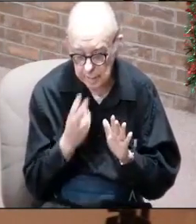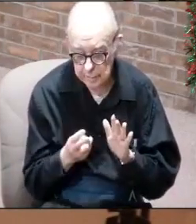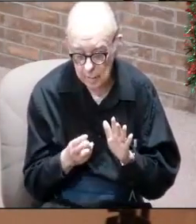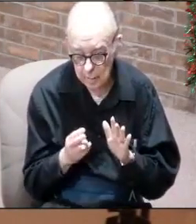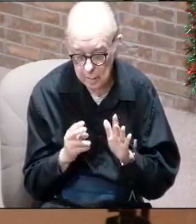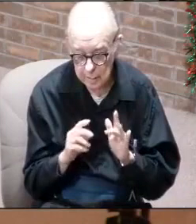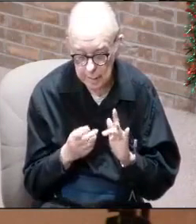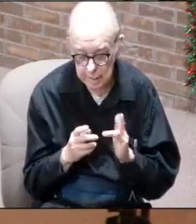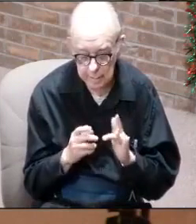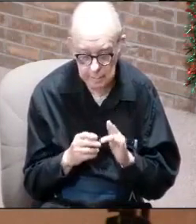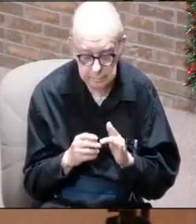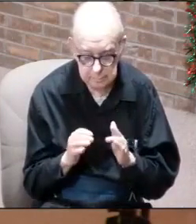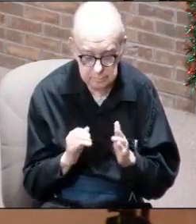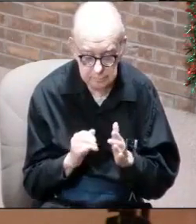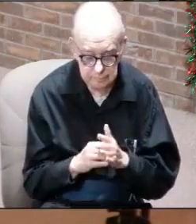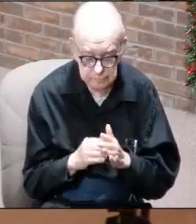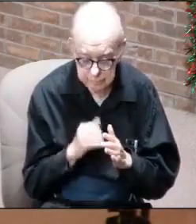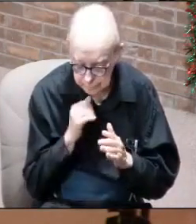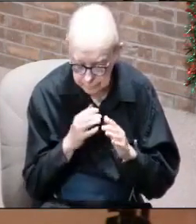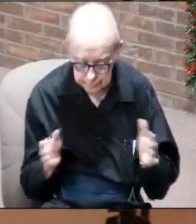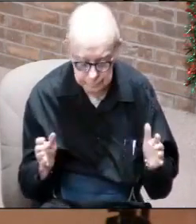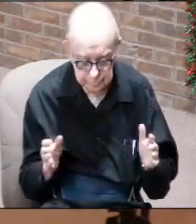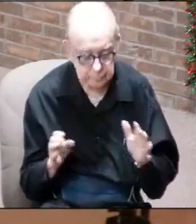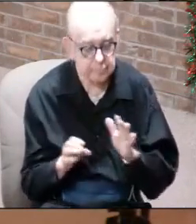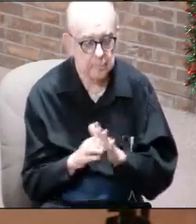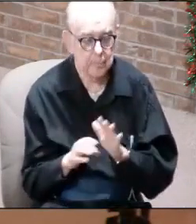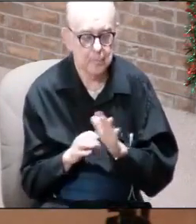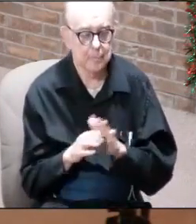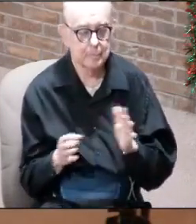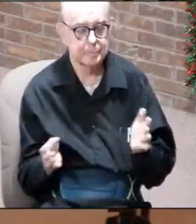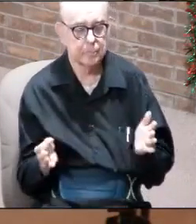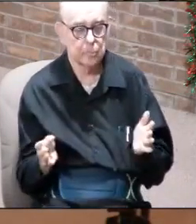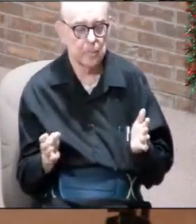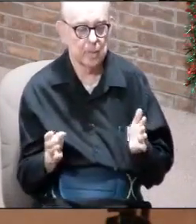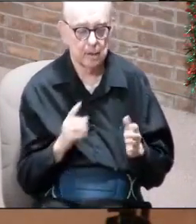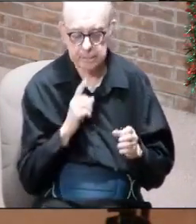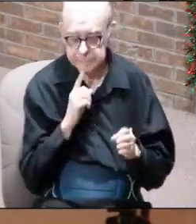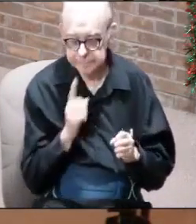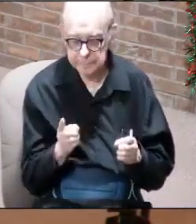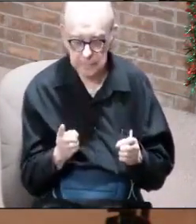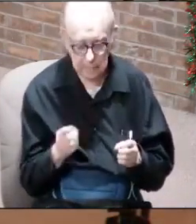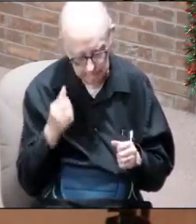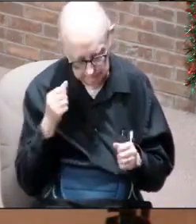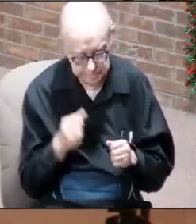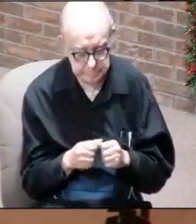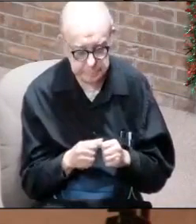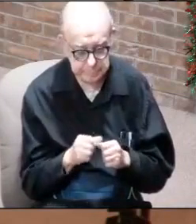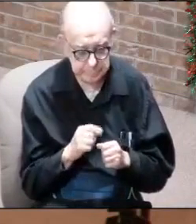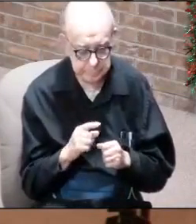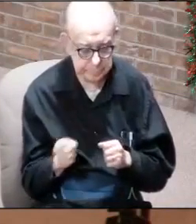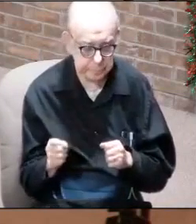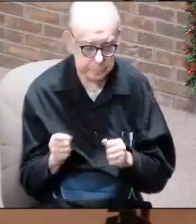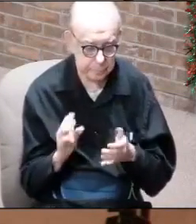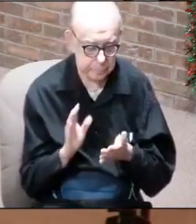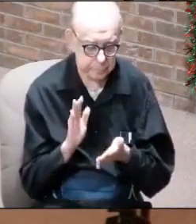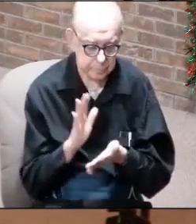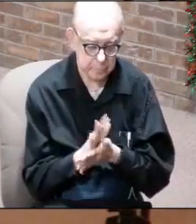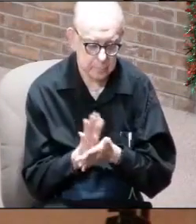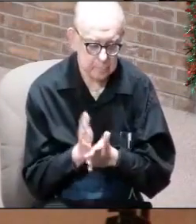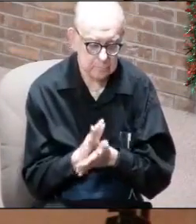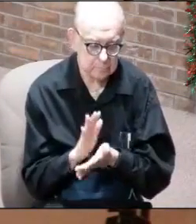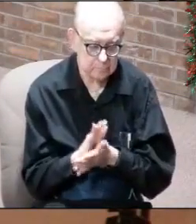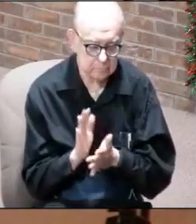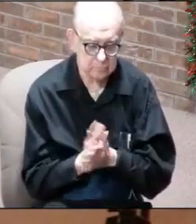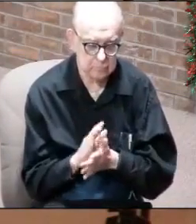there. This sure wasn't as big as the picture. Absolutely. Remember those hamburgers always, how